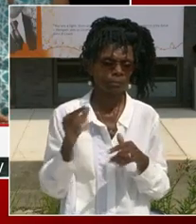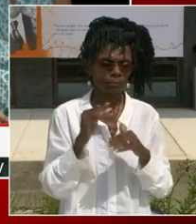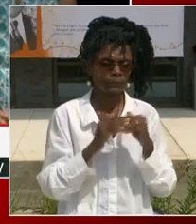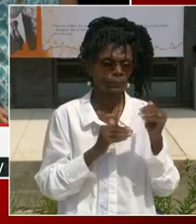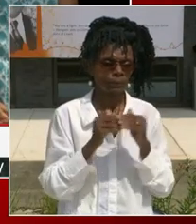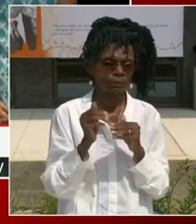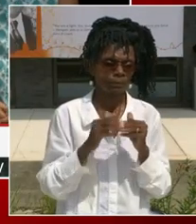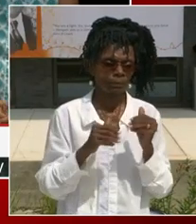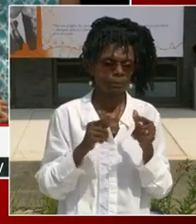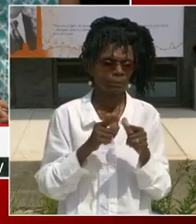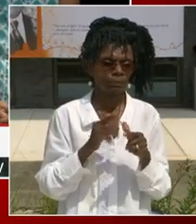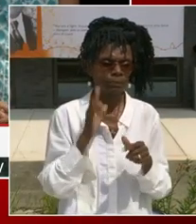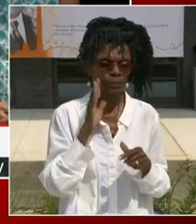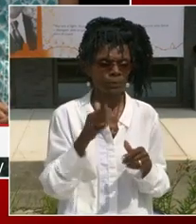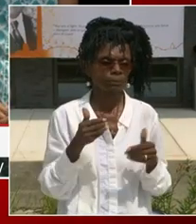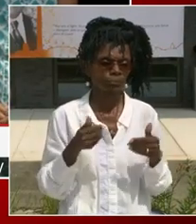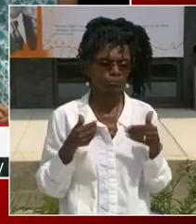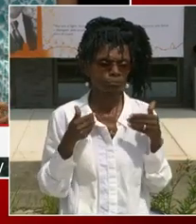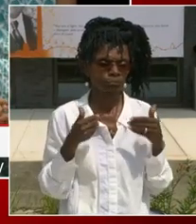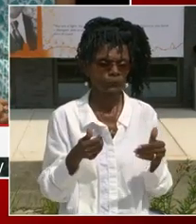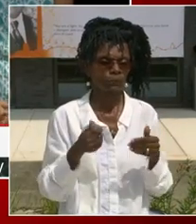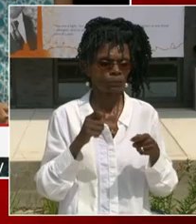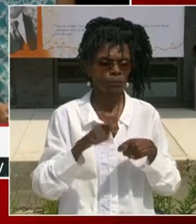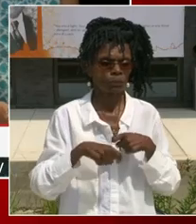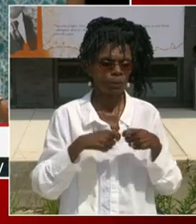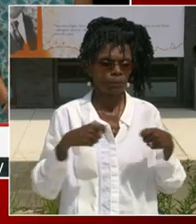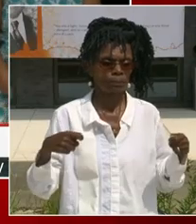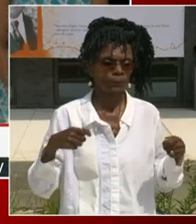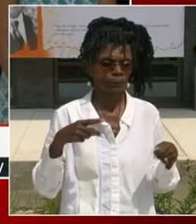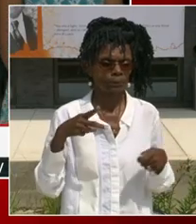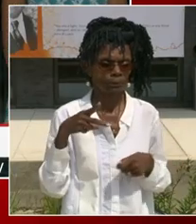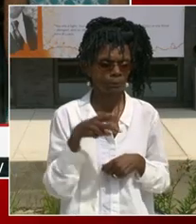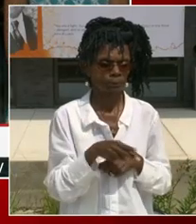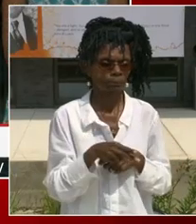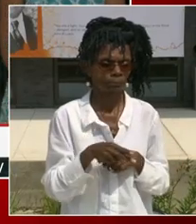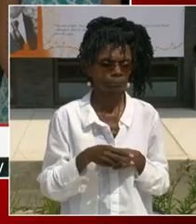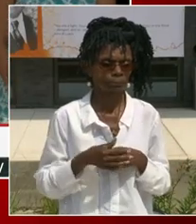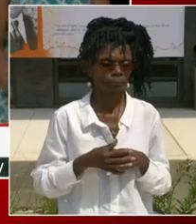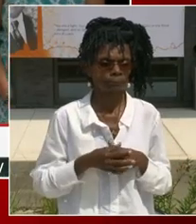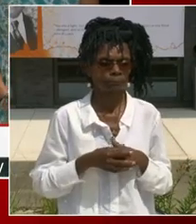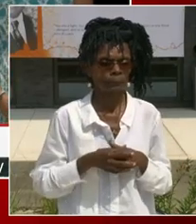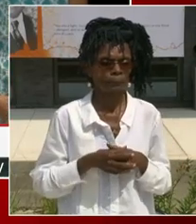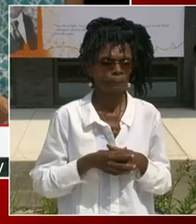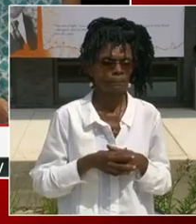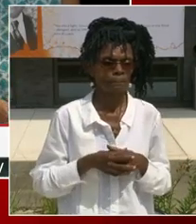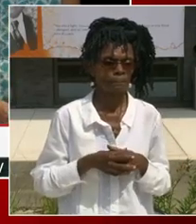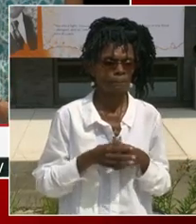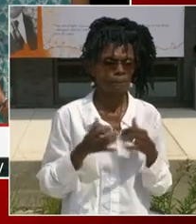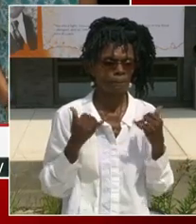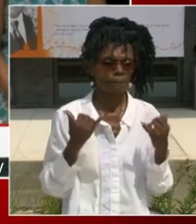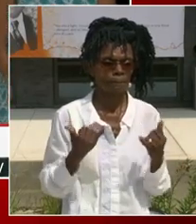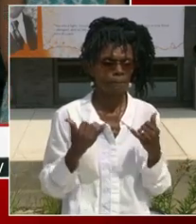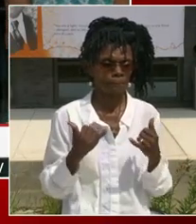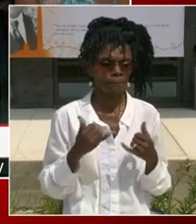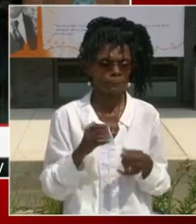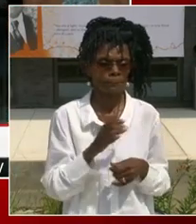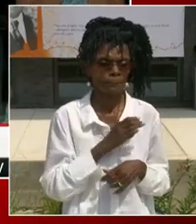ribbon. I think now it's my privilege to introduce council member Lewis George.